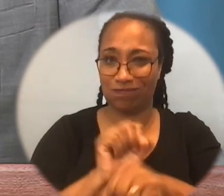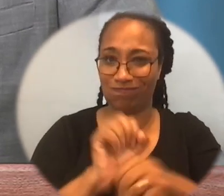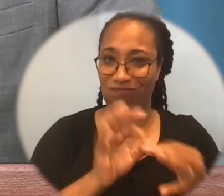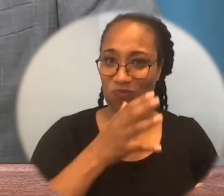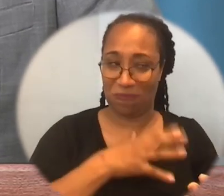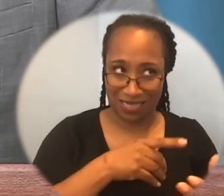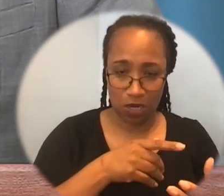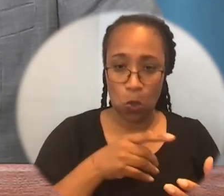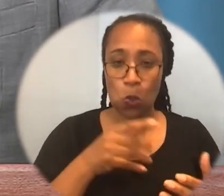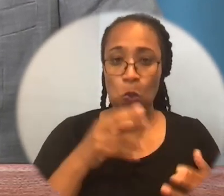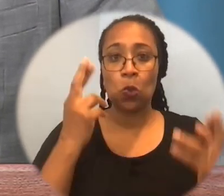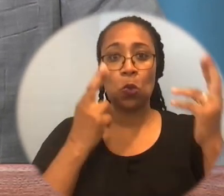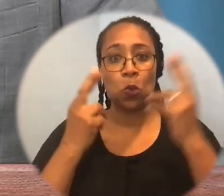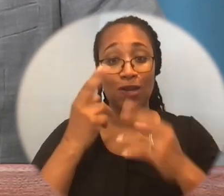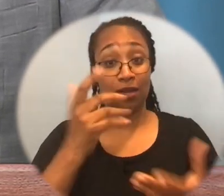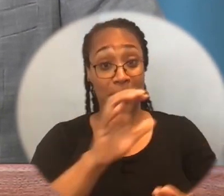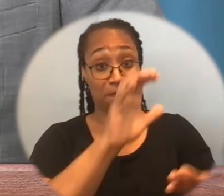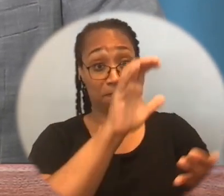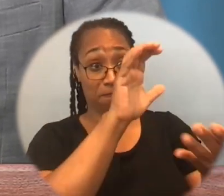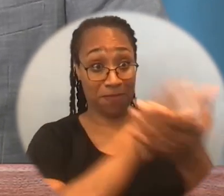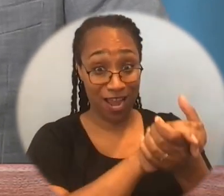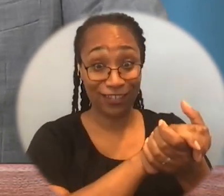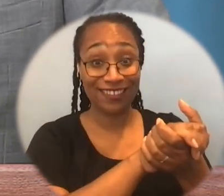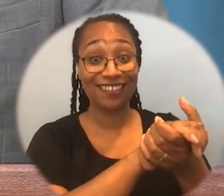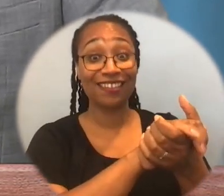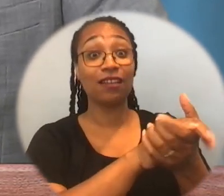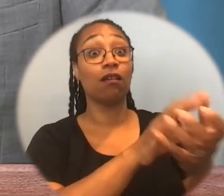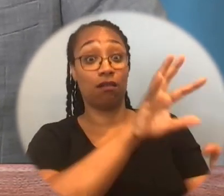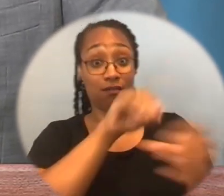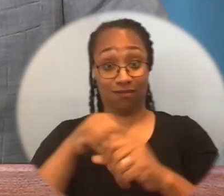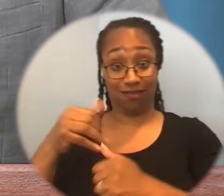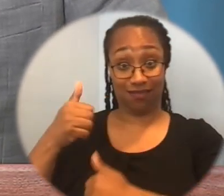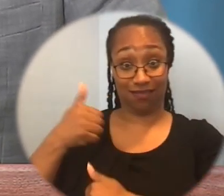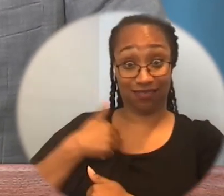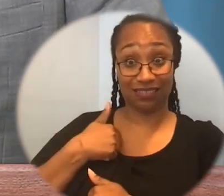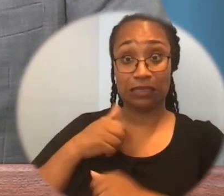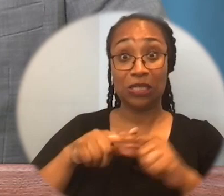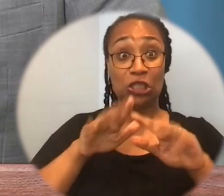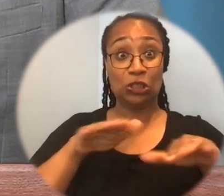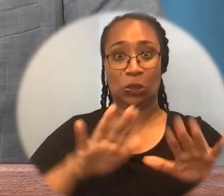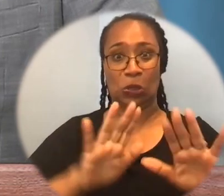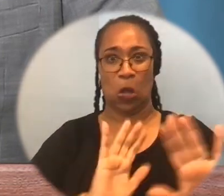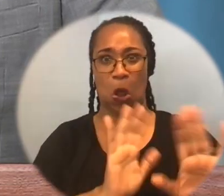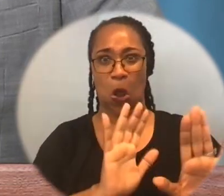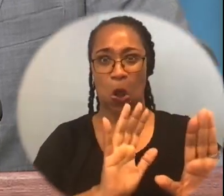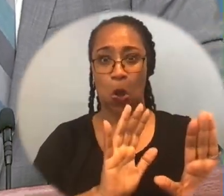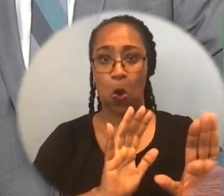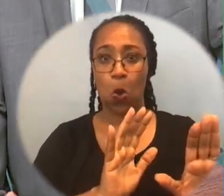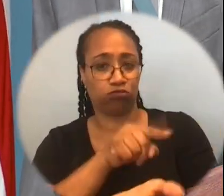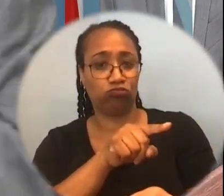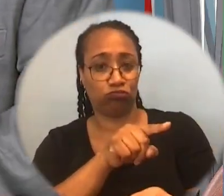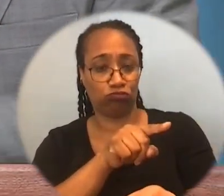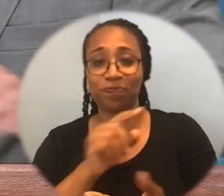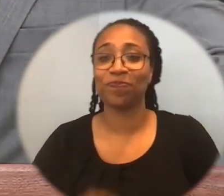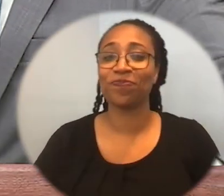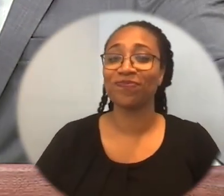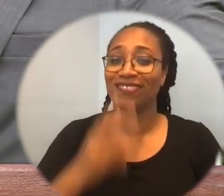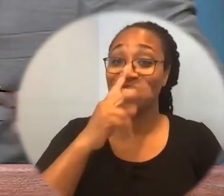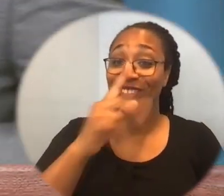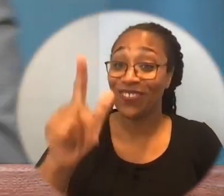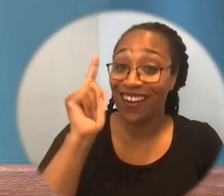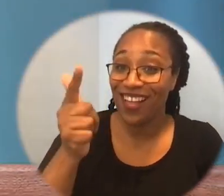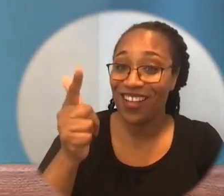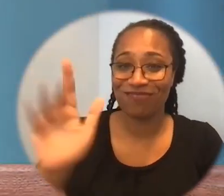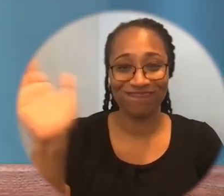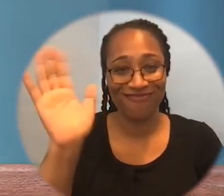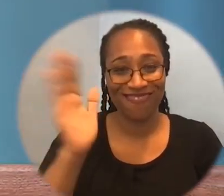case, their spouses from continuing service. So if you don't think there's going to be a retention and a morale issue, think again. See